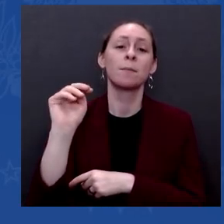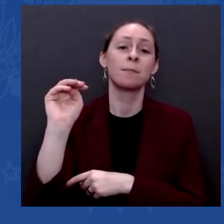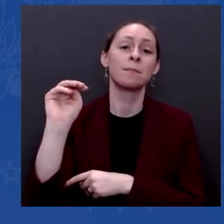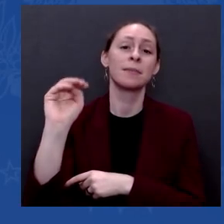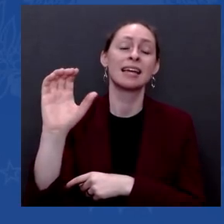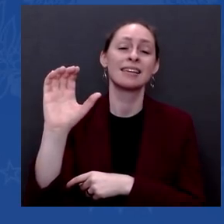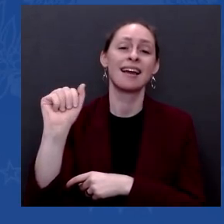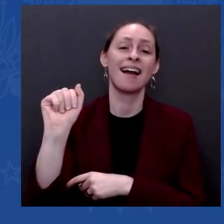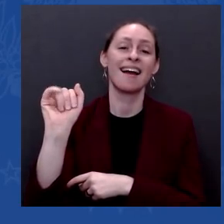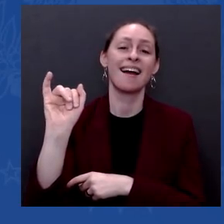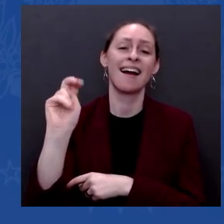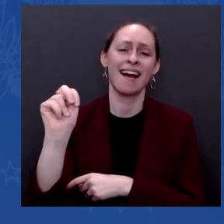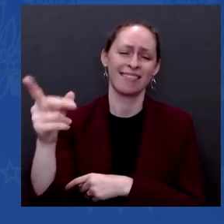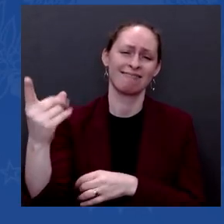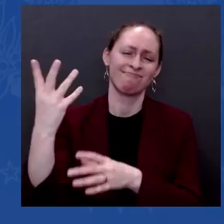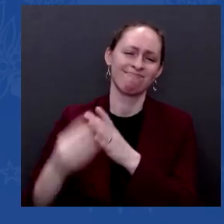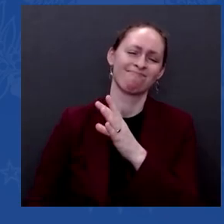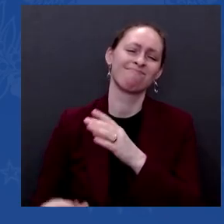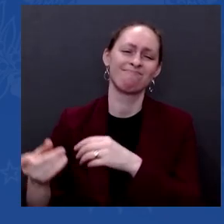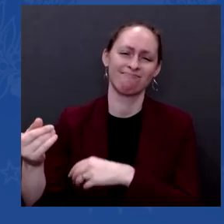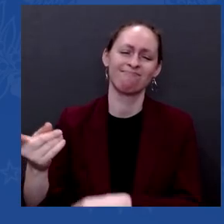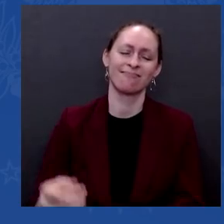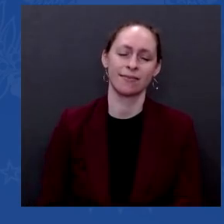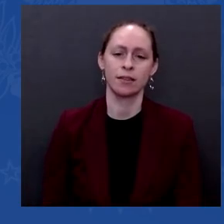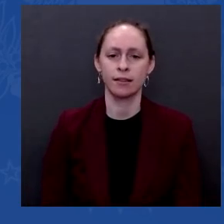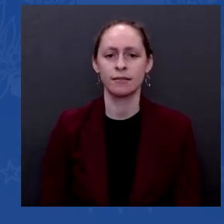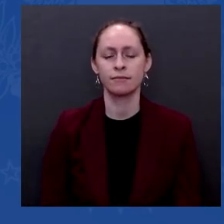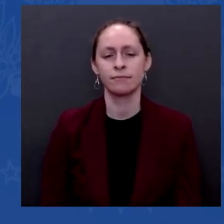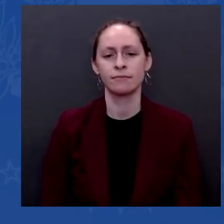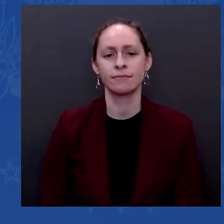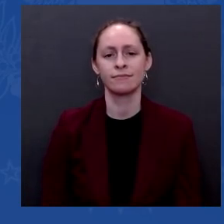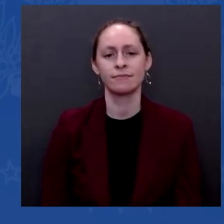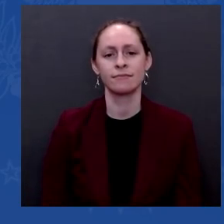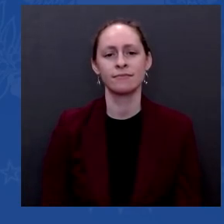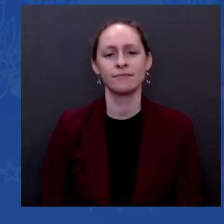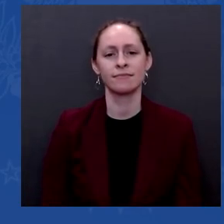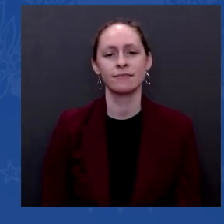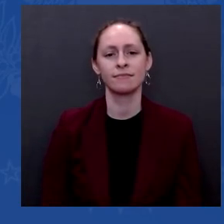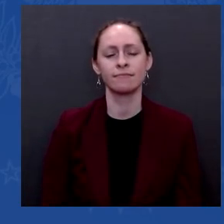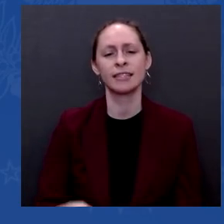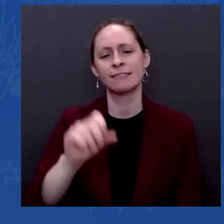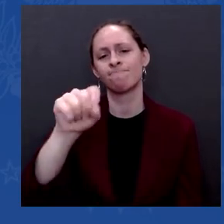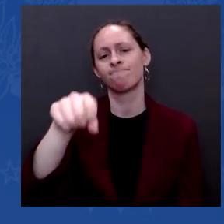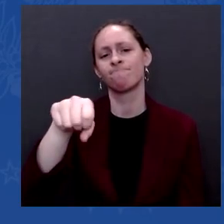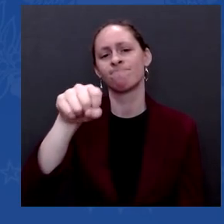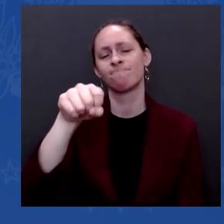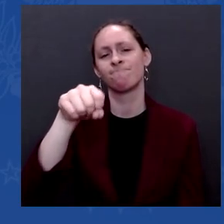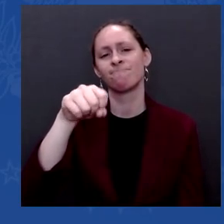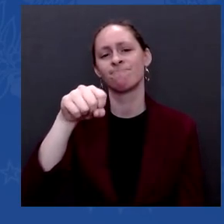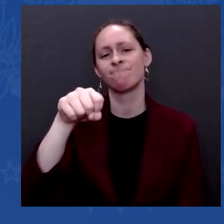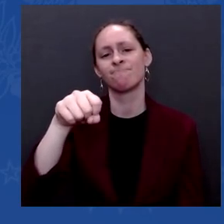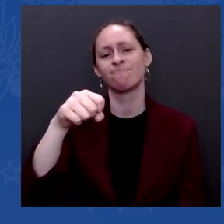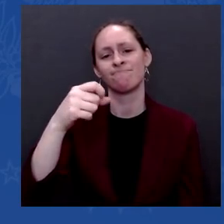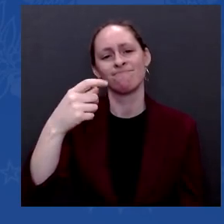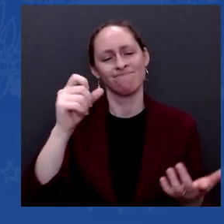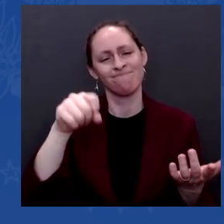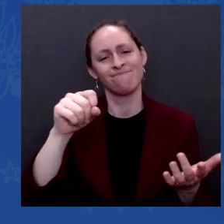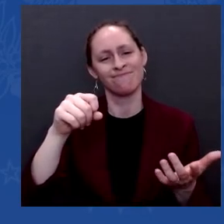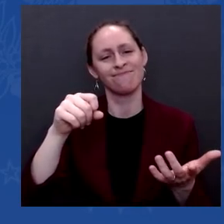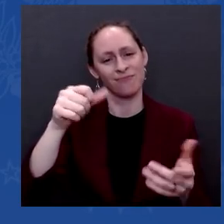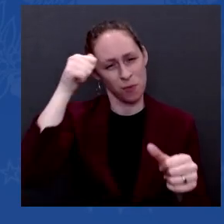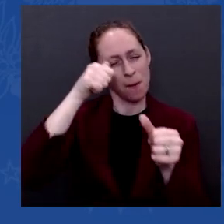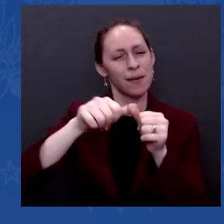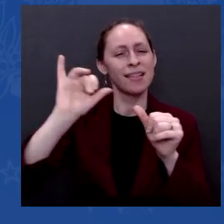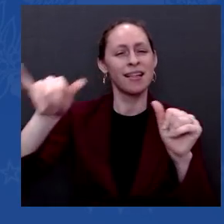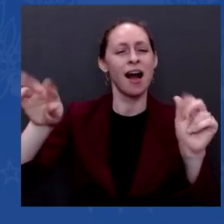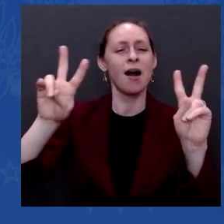And again, I go back to — I go back to Governor Sununu's quote. How long — I